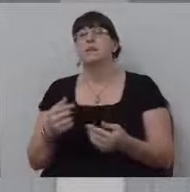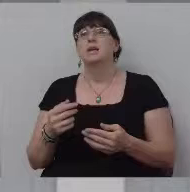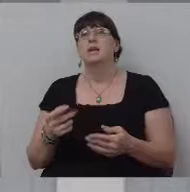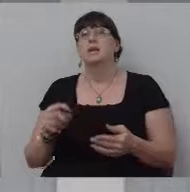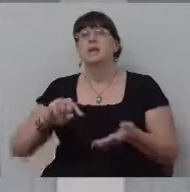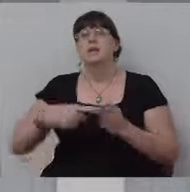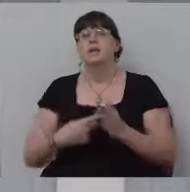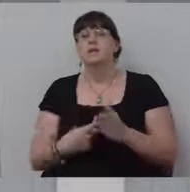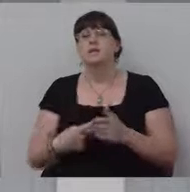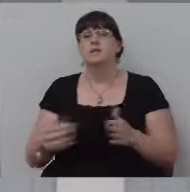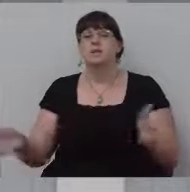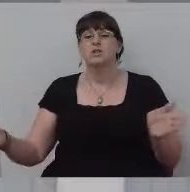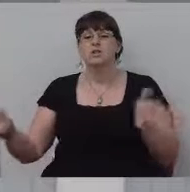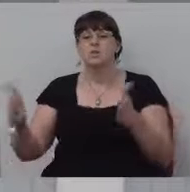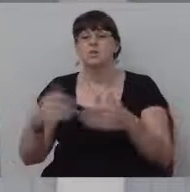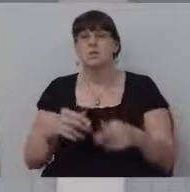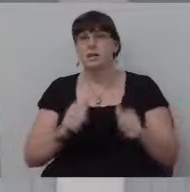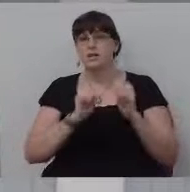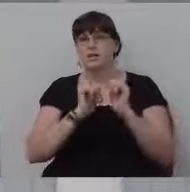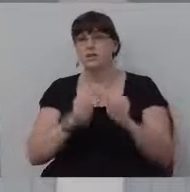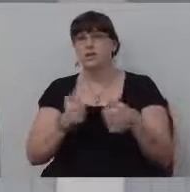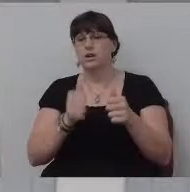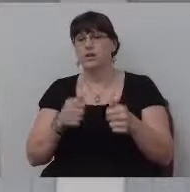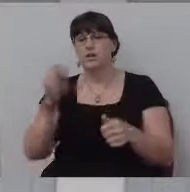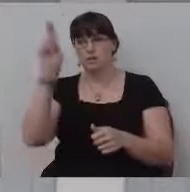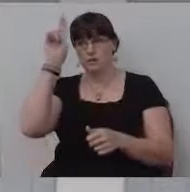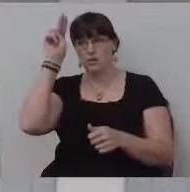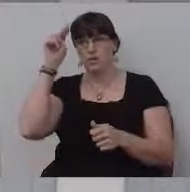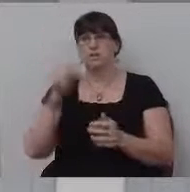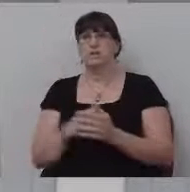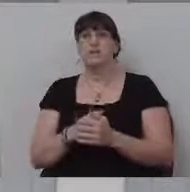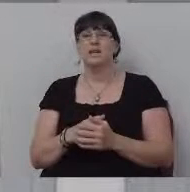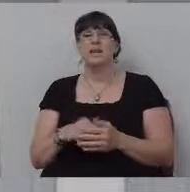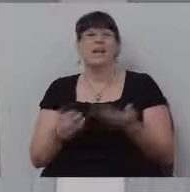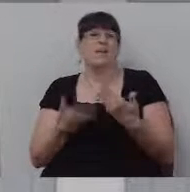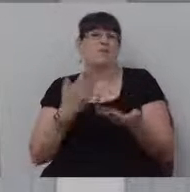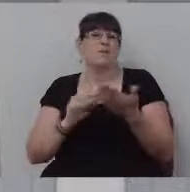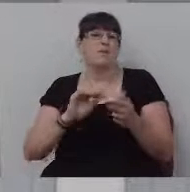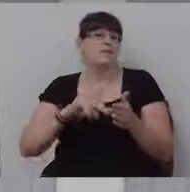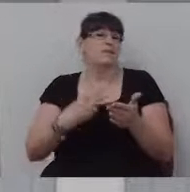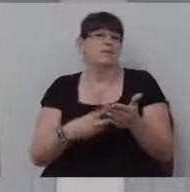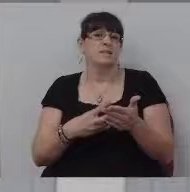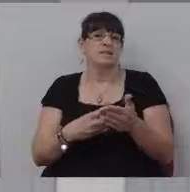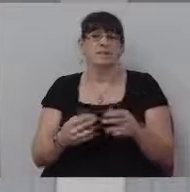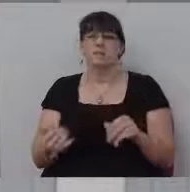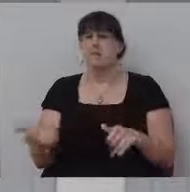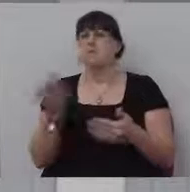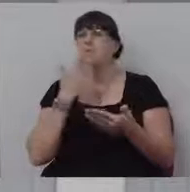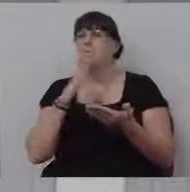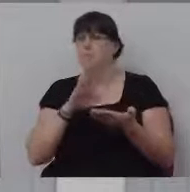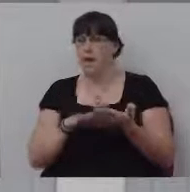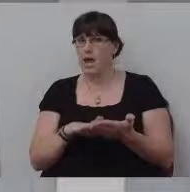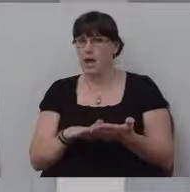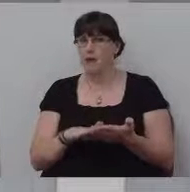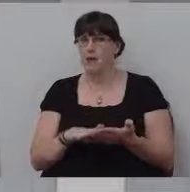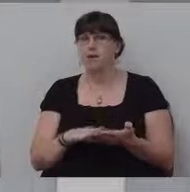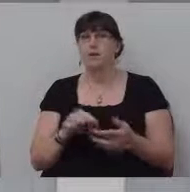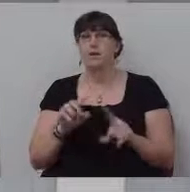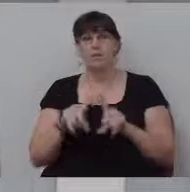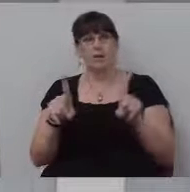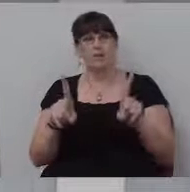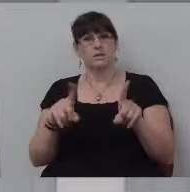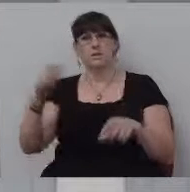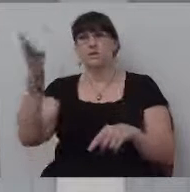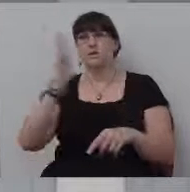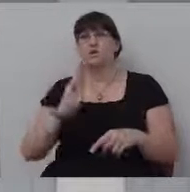to collect chariots and horses. And at first glance, that might not seem like a terrible thing, uh, you know, nothing wrong with having horses and so forth, except